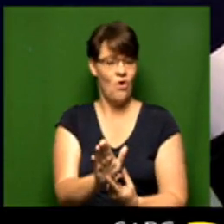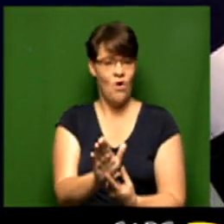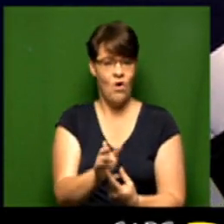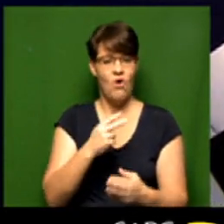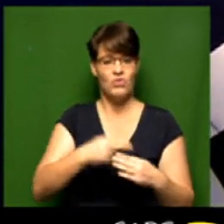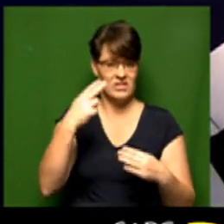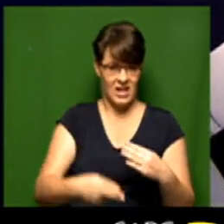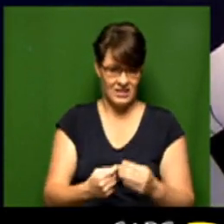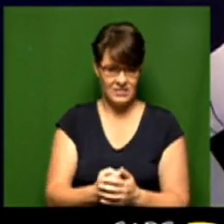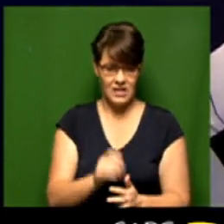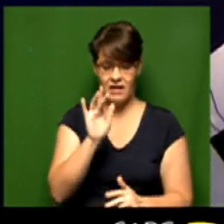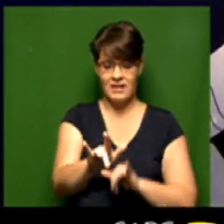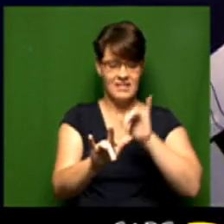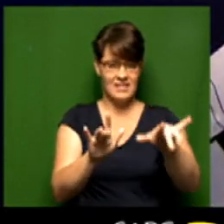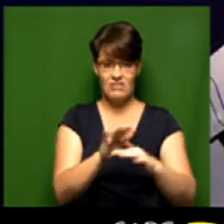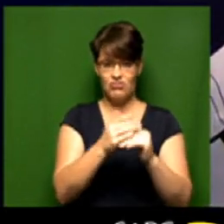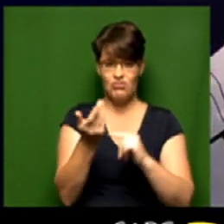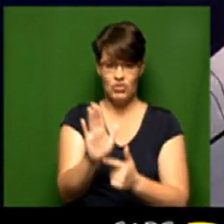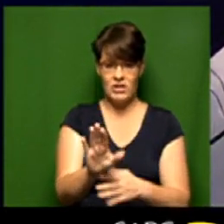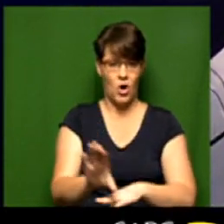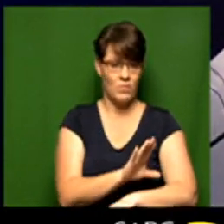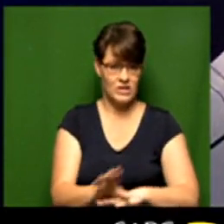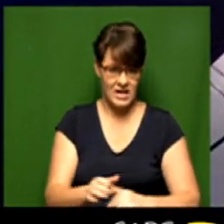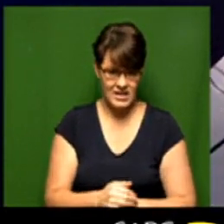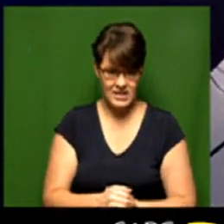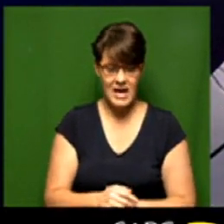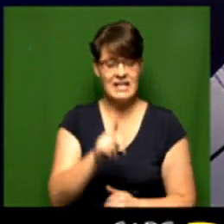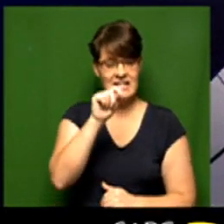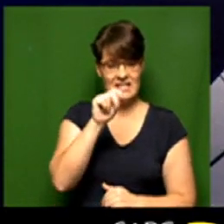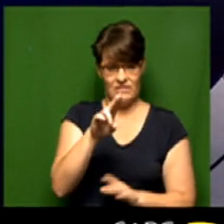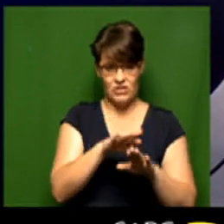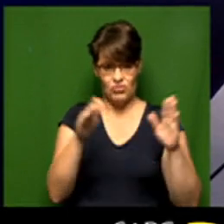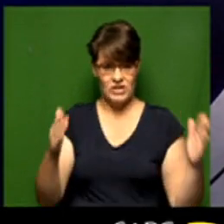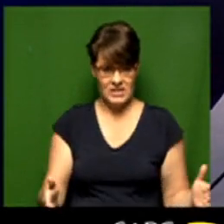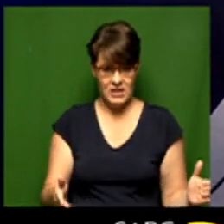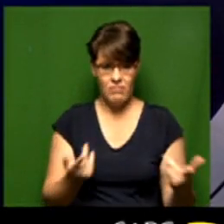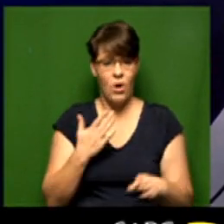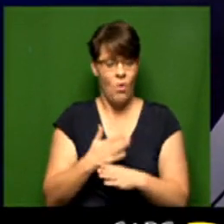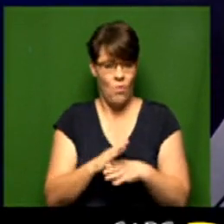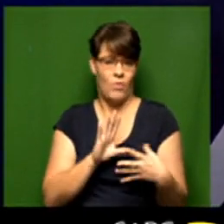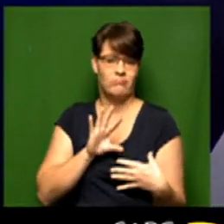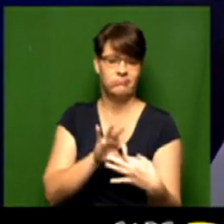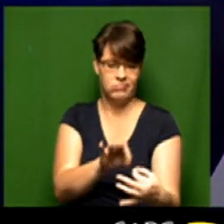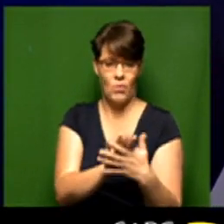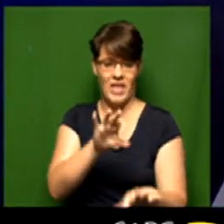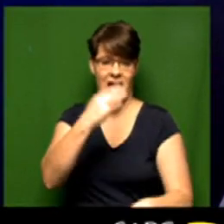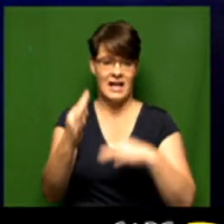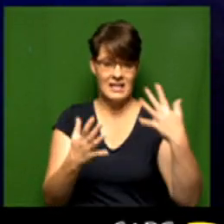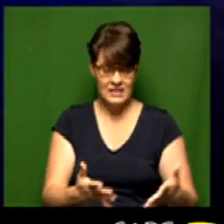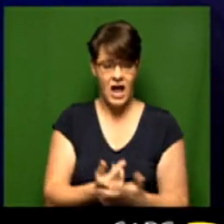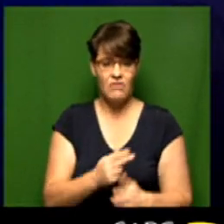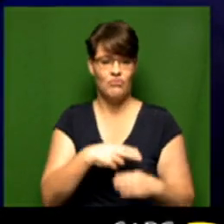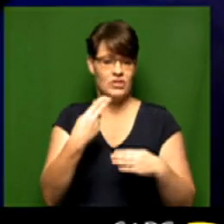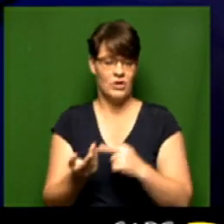these results these are touchscreen computers and and television screens that we're able to work with our analysts and show you the results